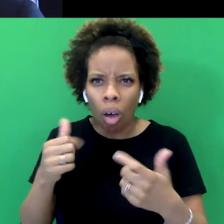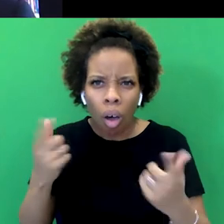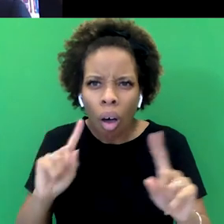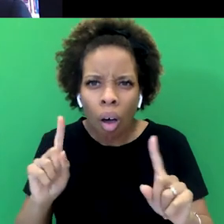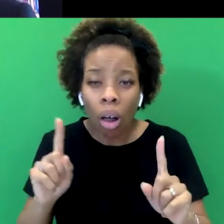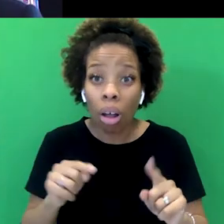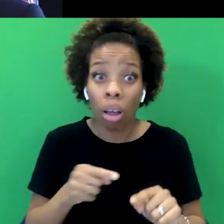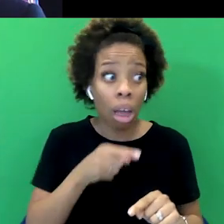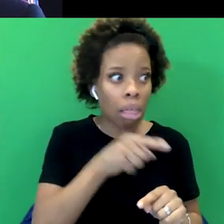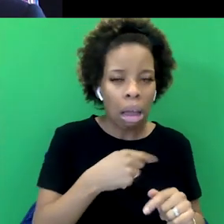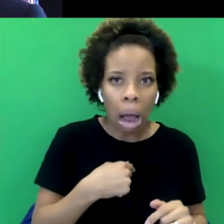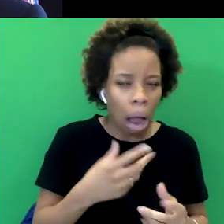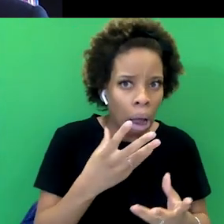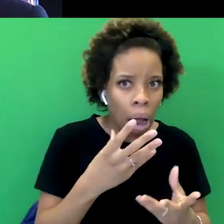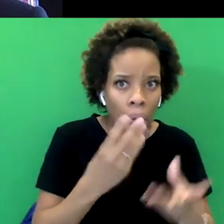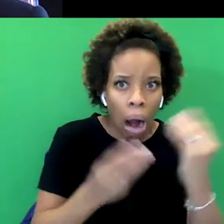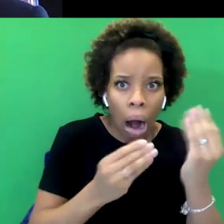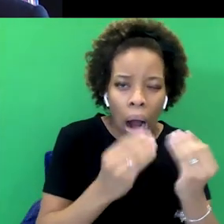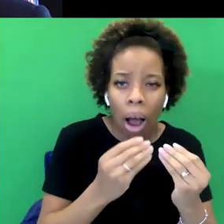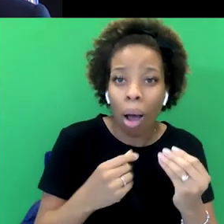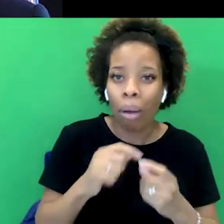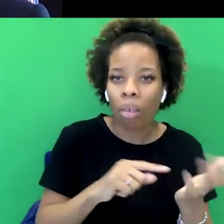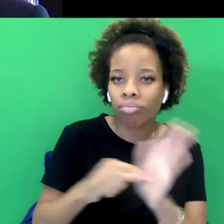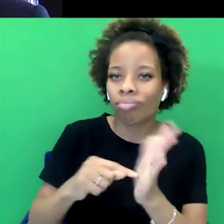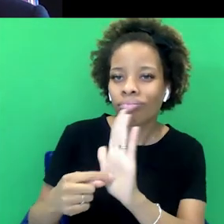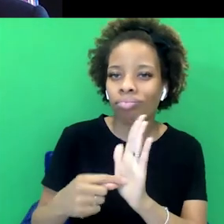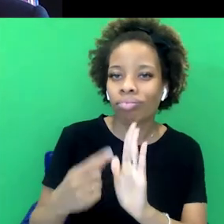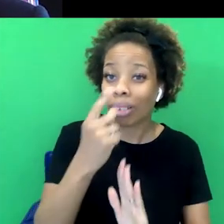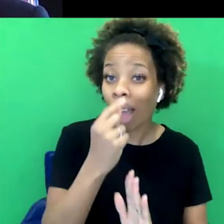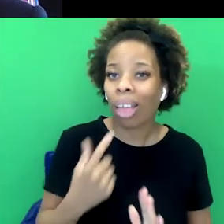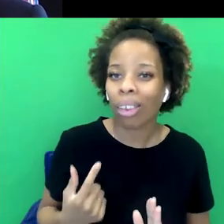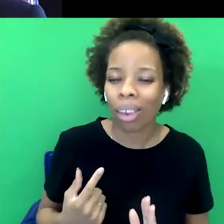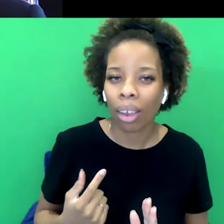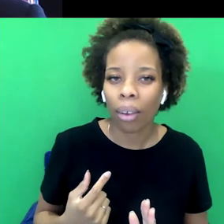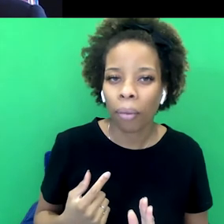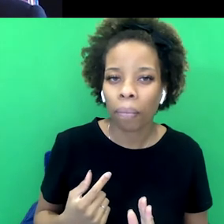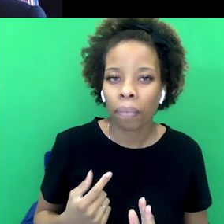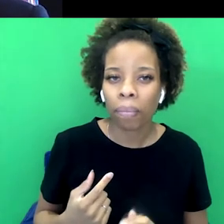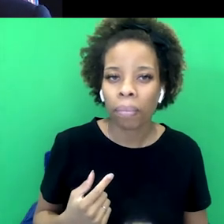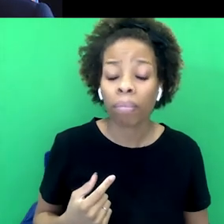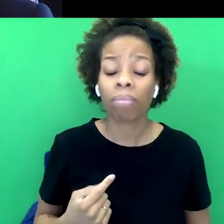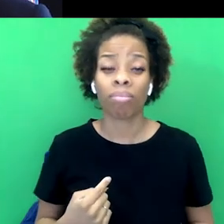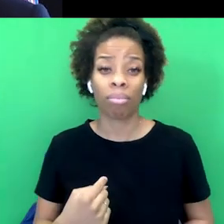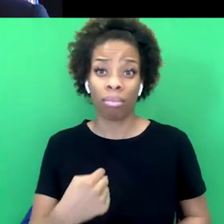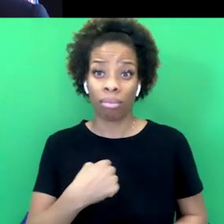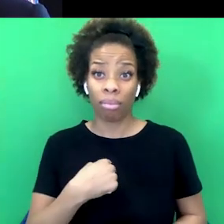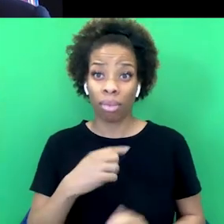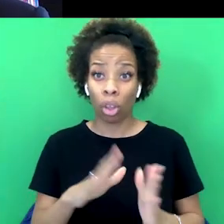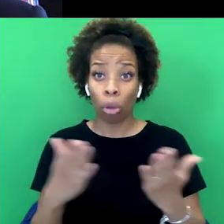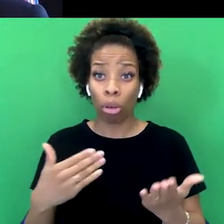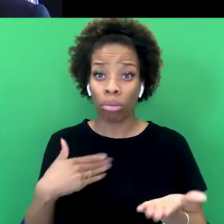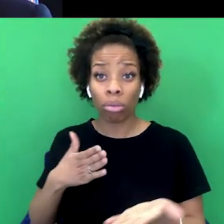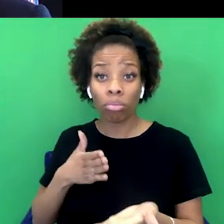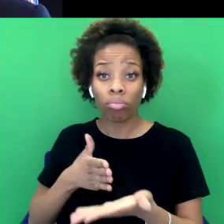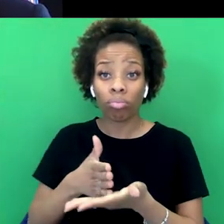And so I think there's a whole area in the middle. And this is what I wanted when I was researching the book, a book that wasn't left or right, that just